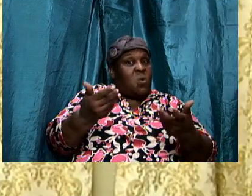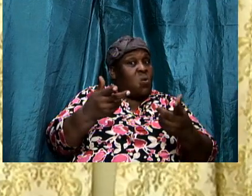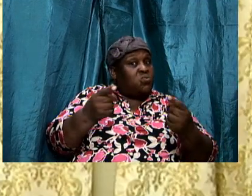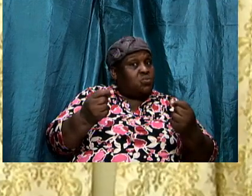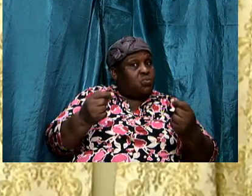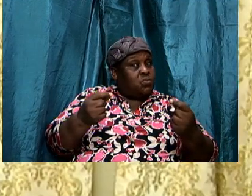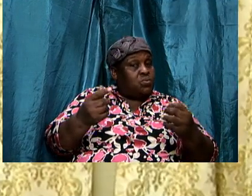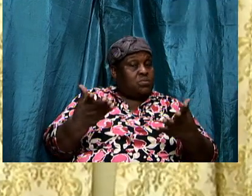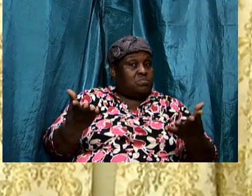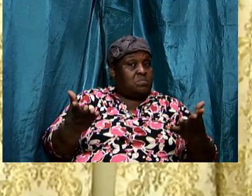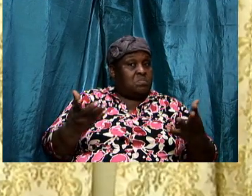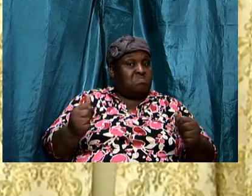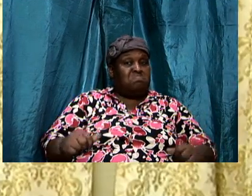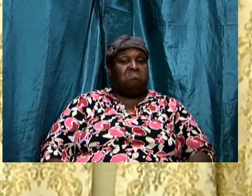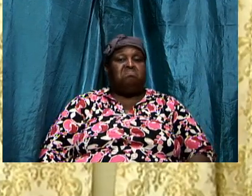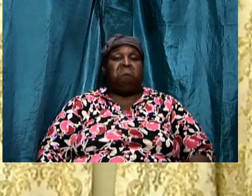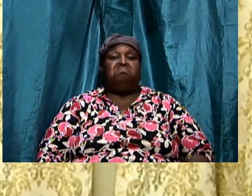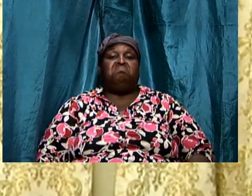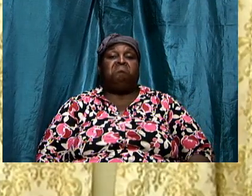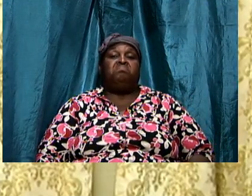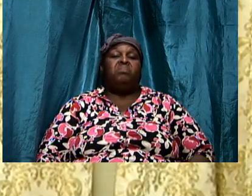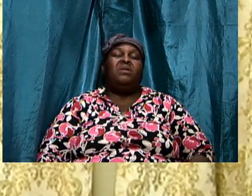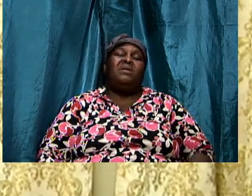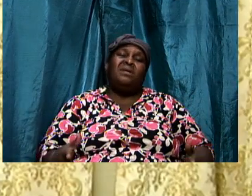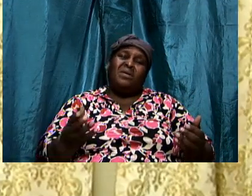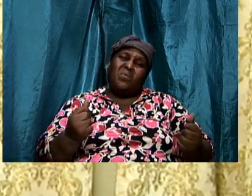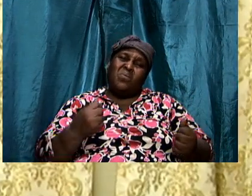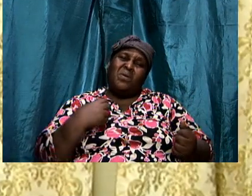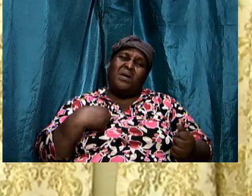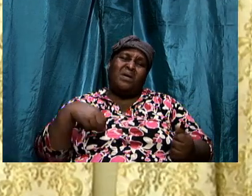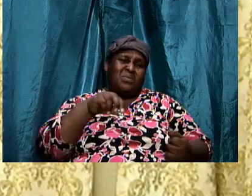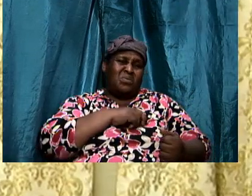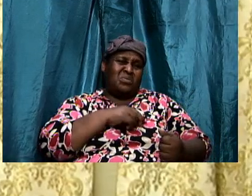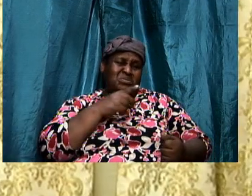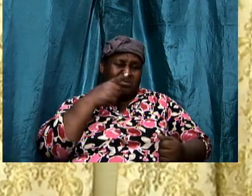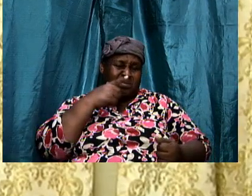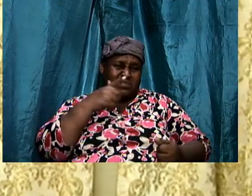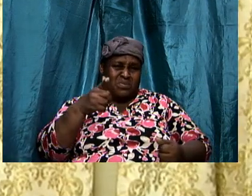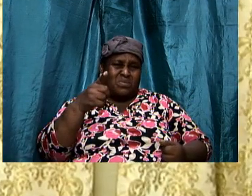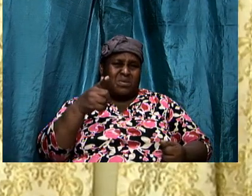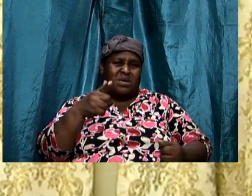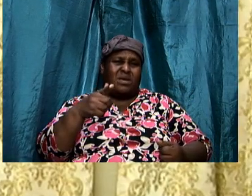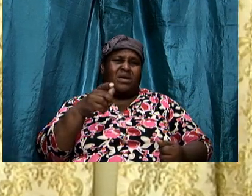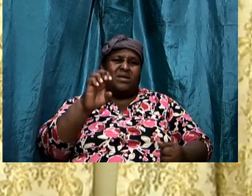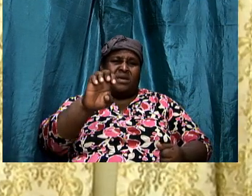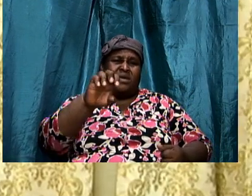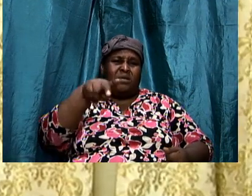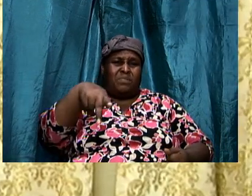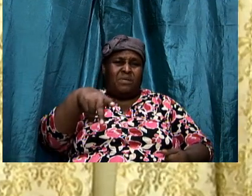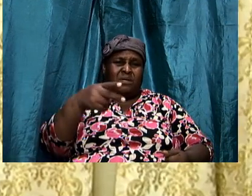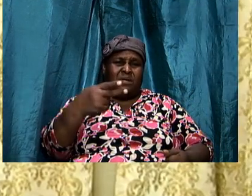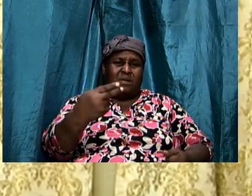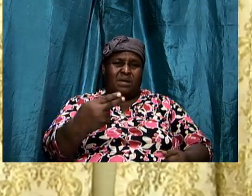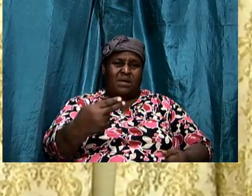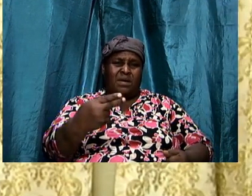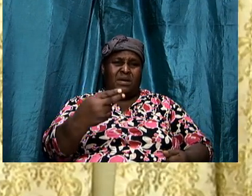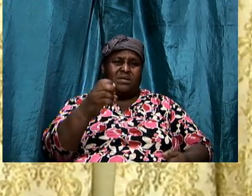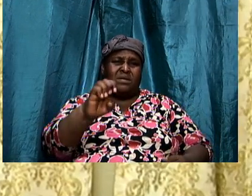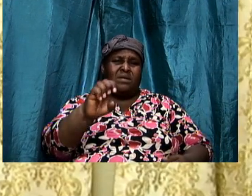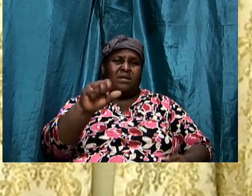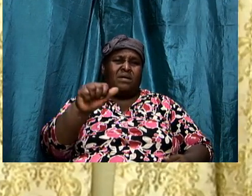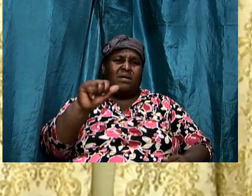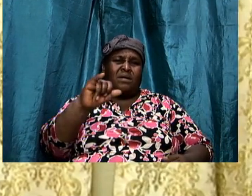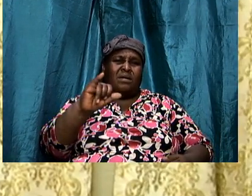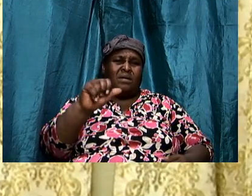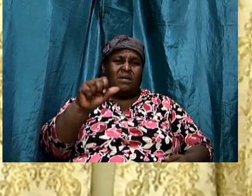i want us to look at ephesians chapter 6 and verse 17 and if if i could ask